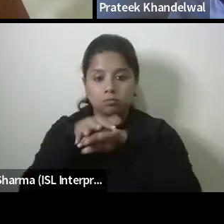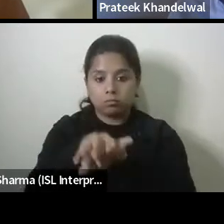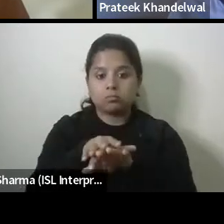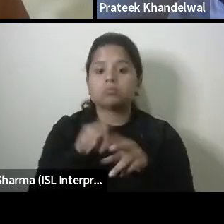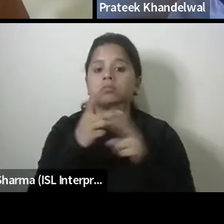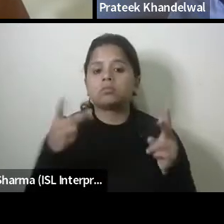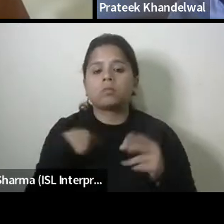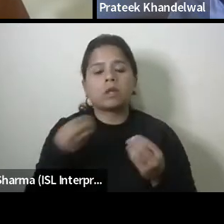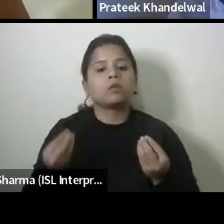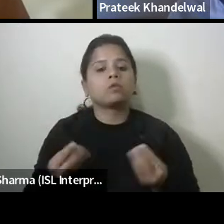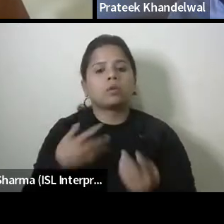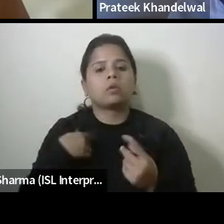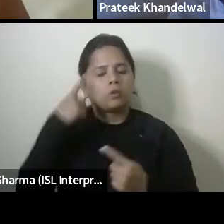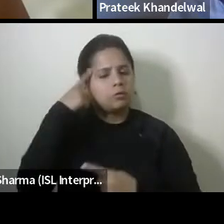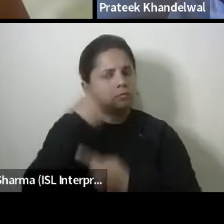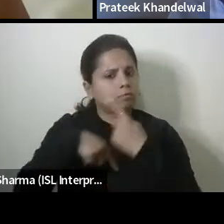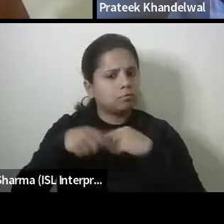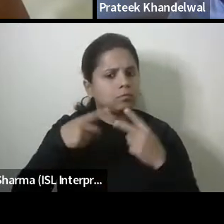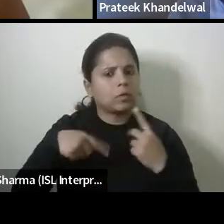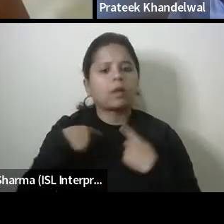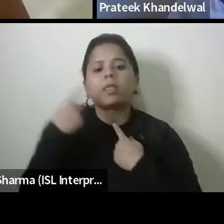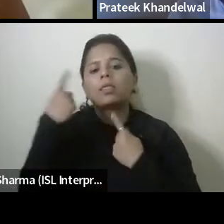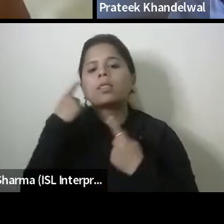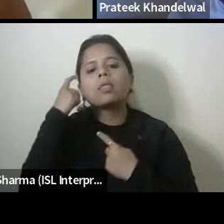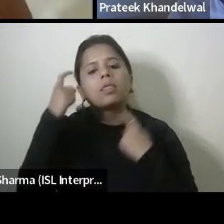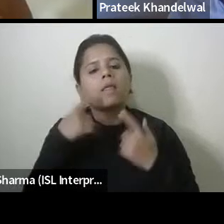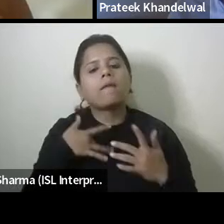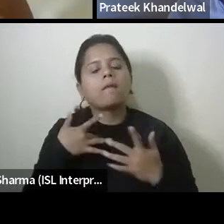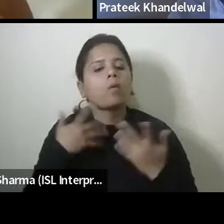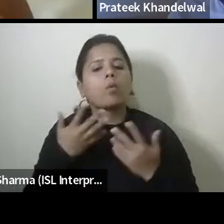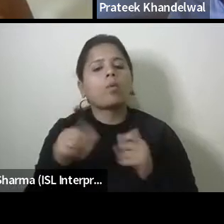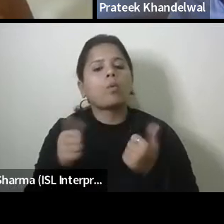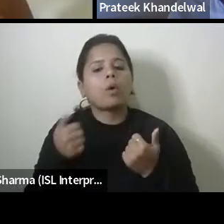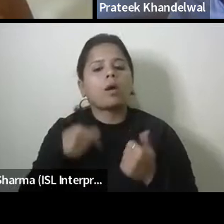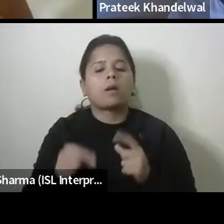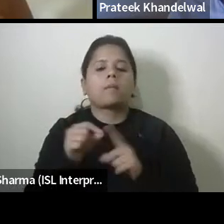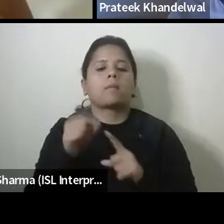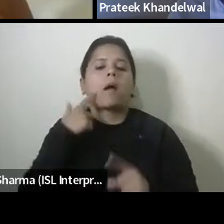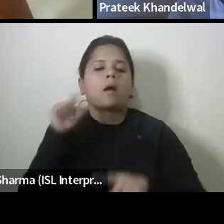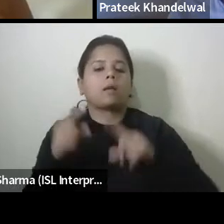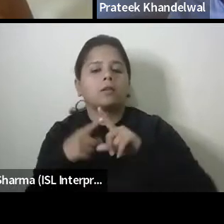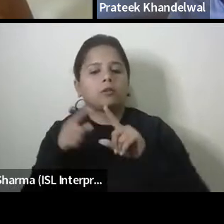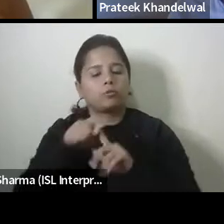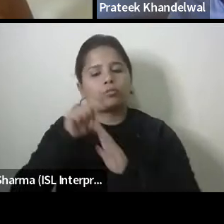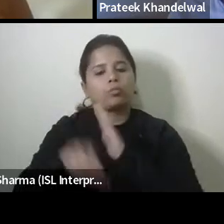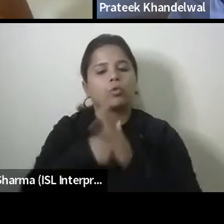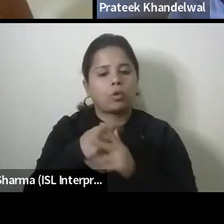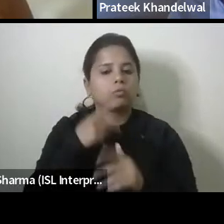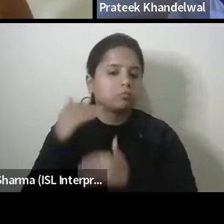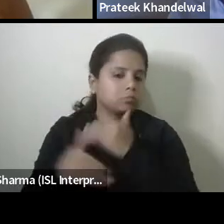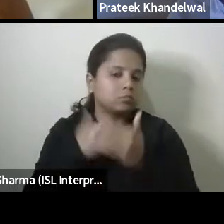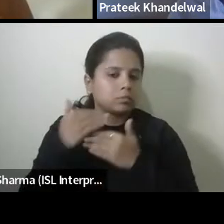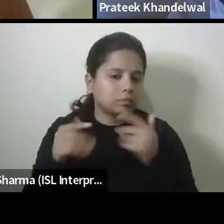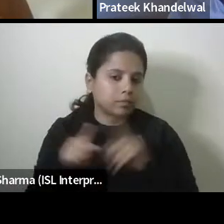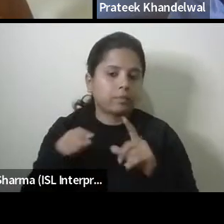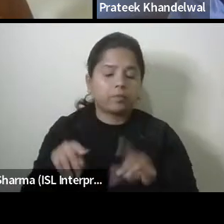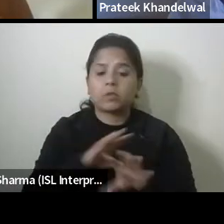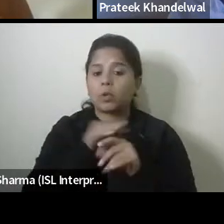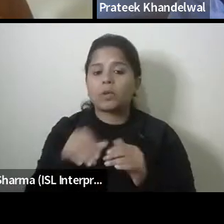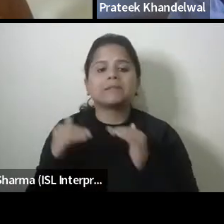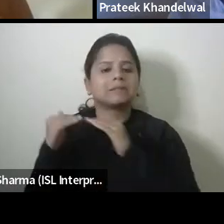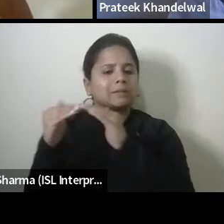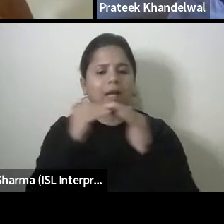started championing and we were like you know there with the pilot project we put it up so there were no standards